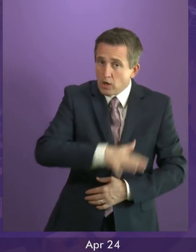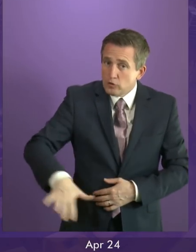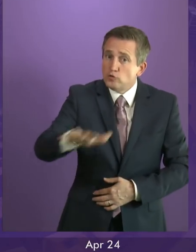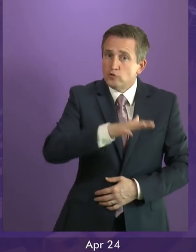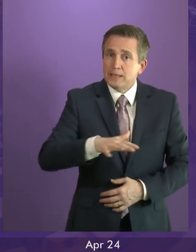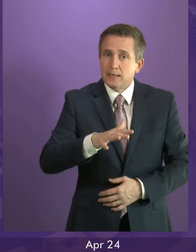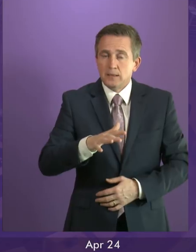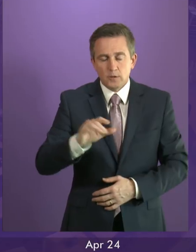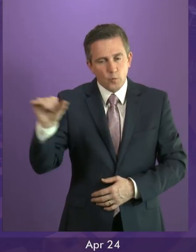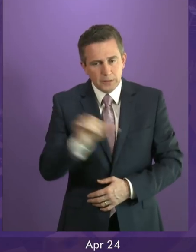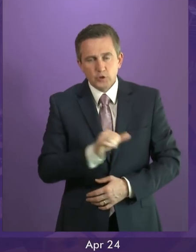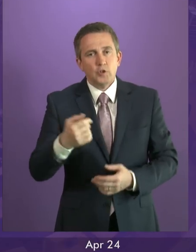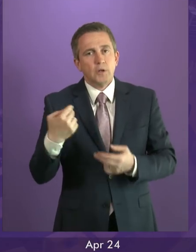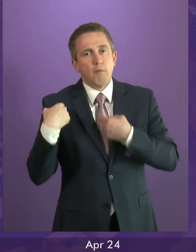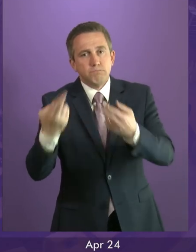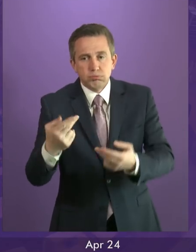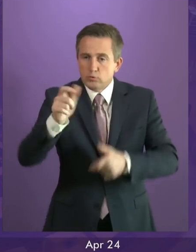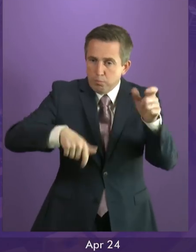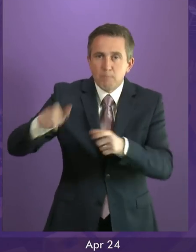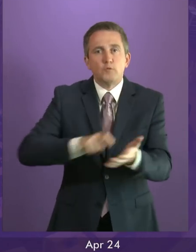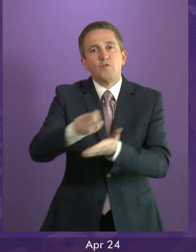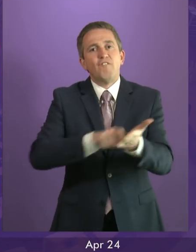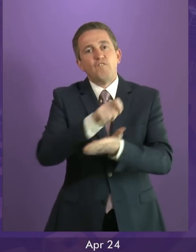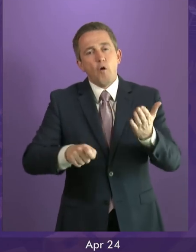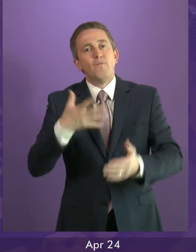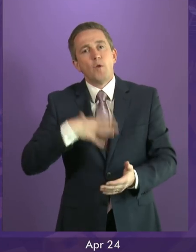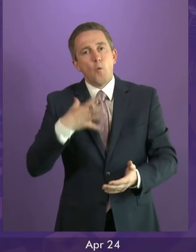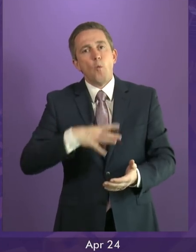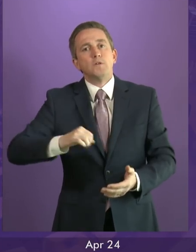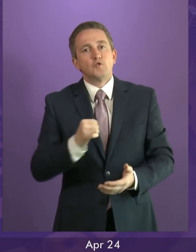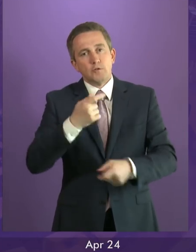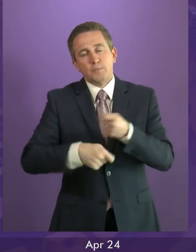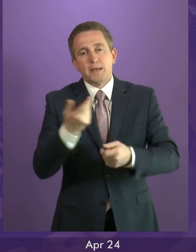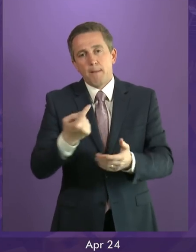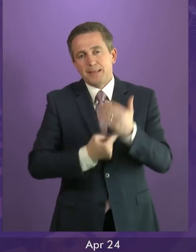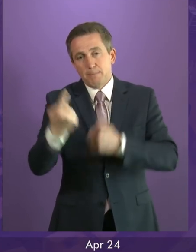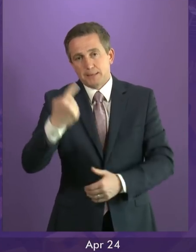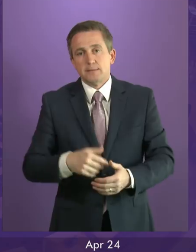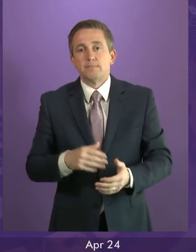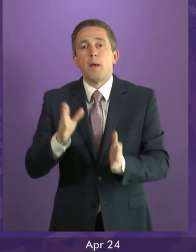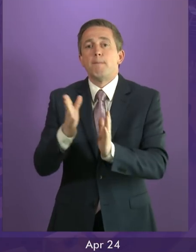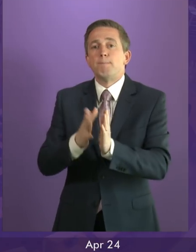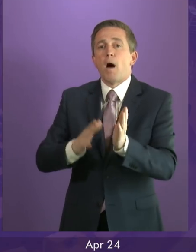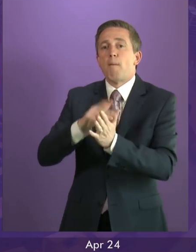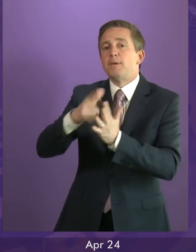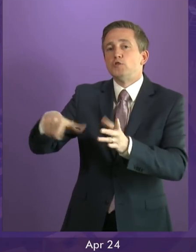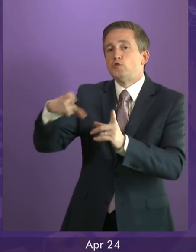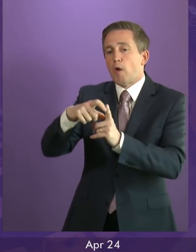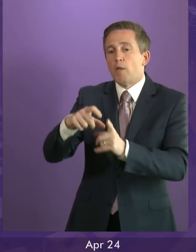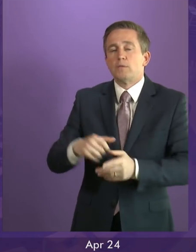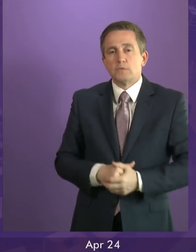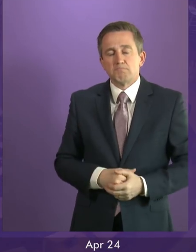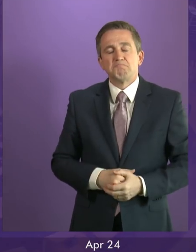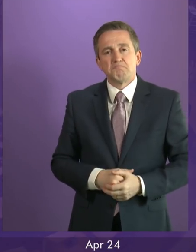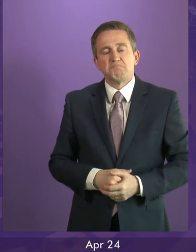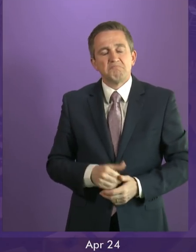the country now and for many, many decades to come. Mark MacDonald to be followed by Stuart Macmillan. welcome the First Minister's proposal